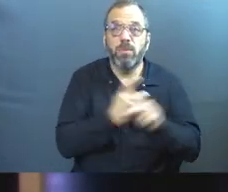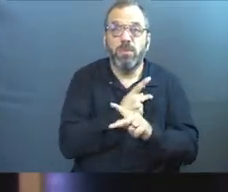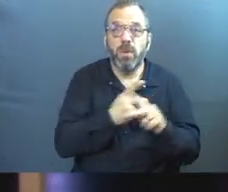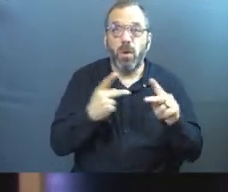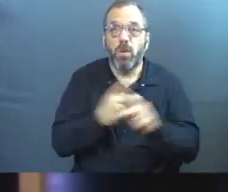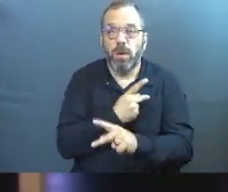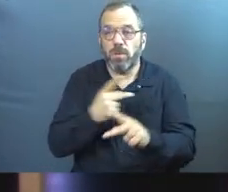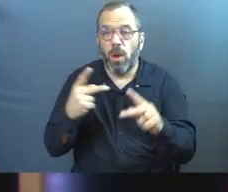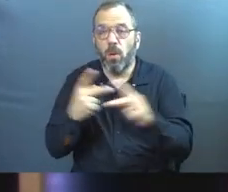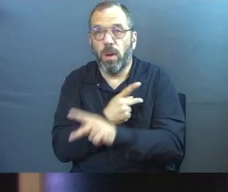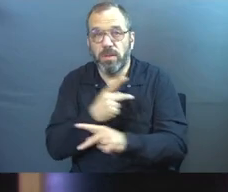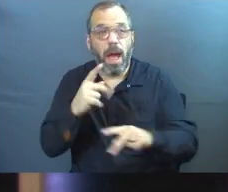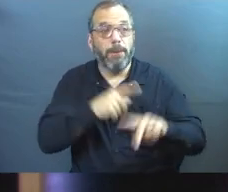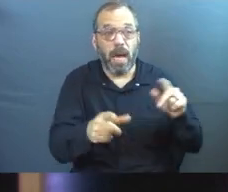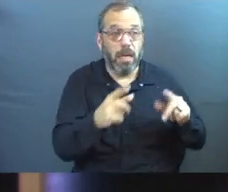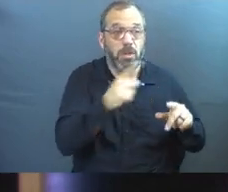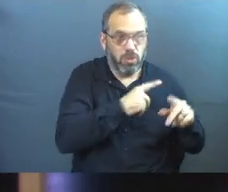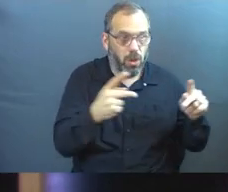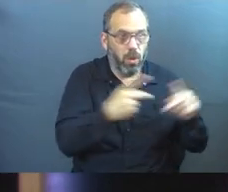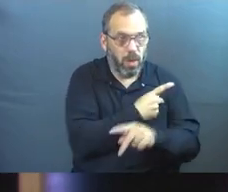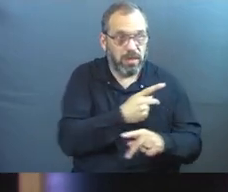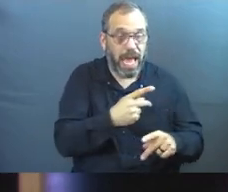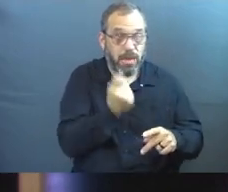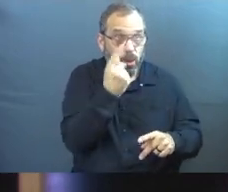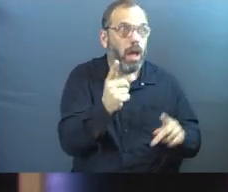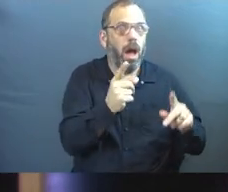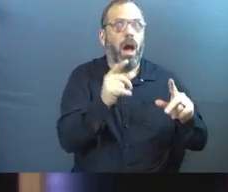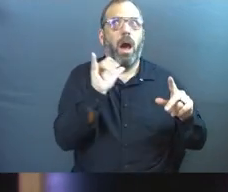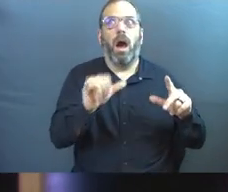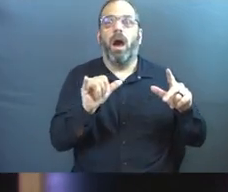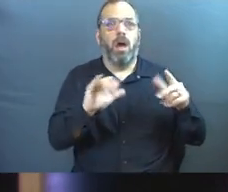may one day wake up to how miserable you actually are.